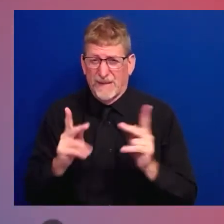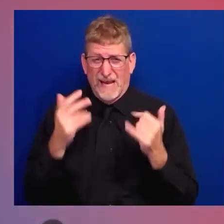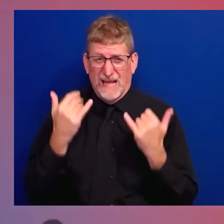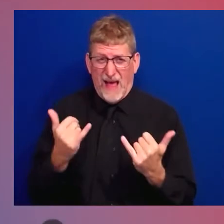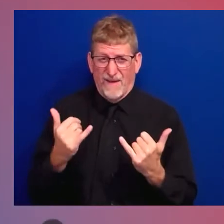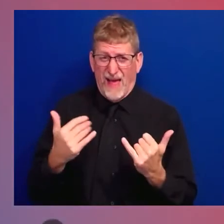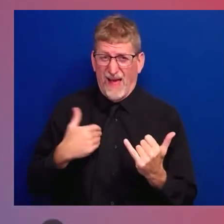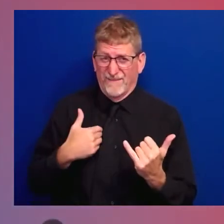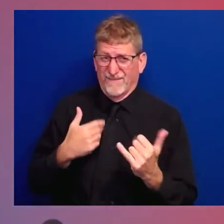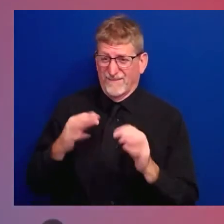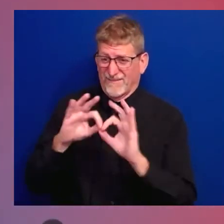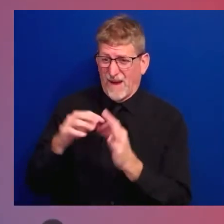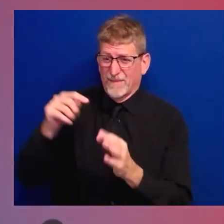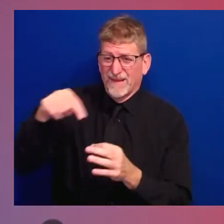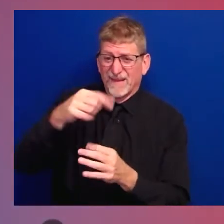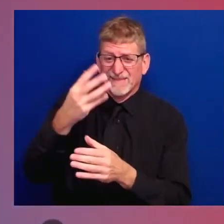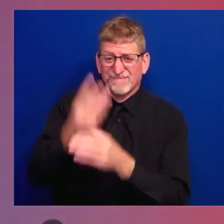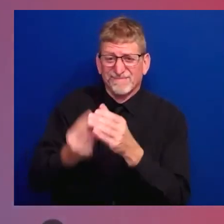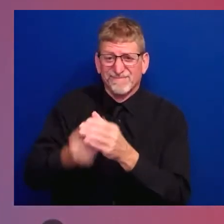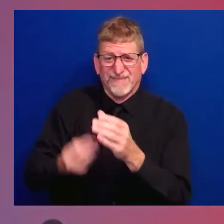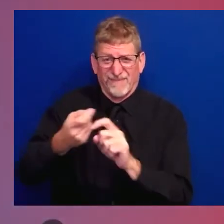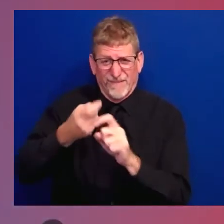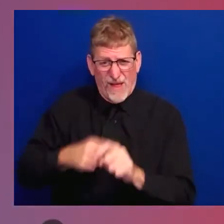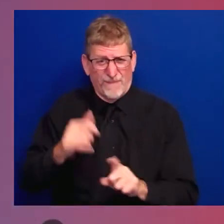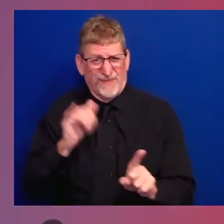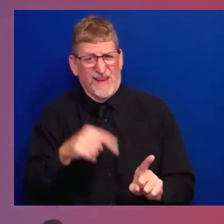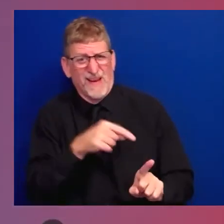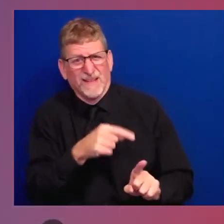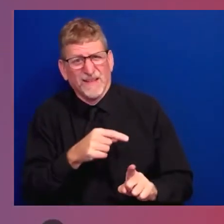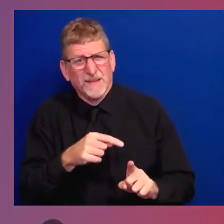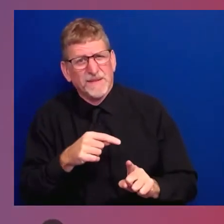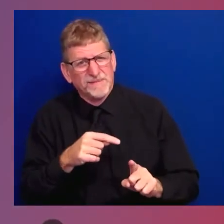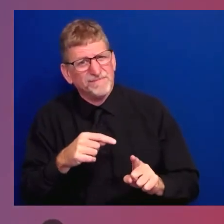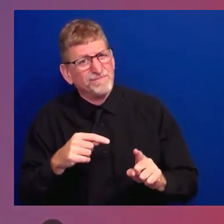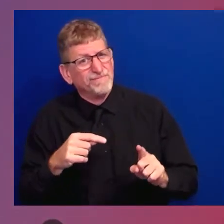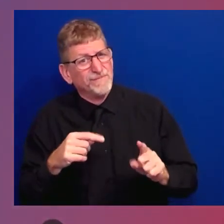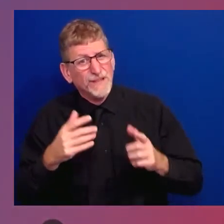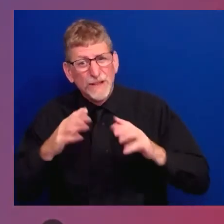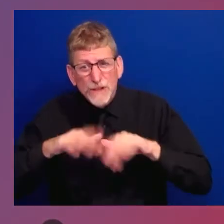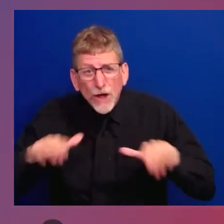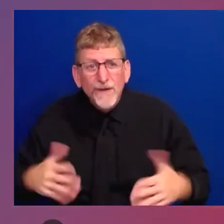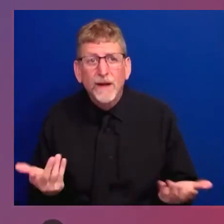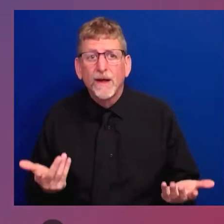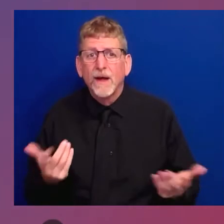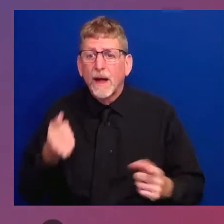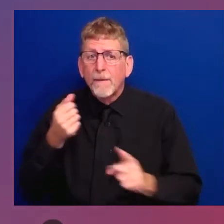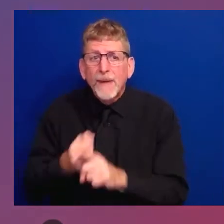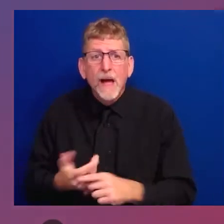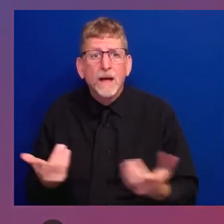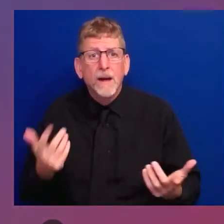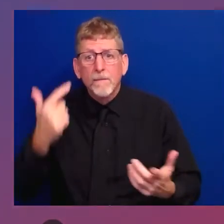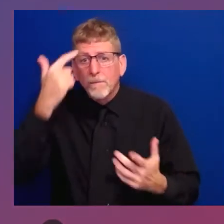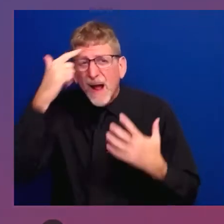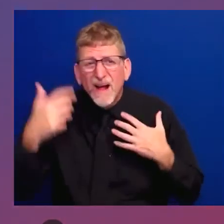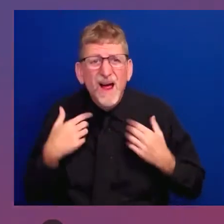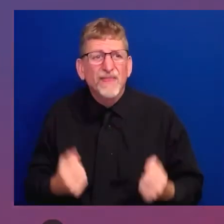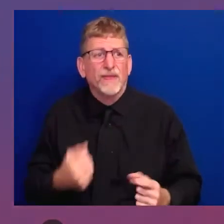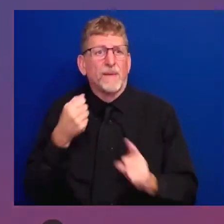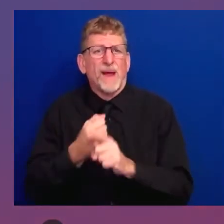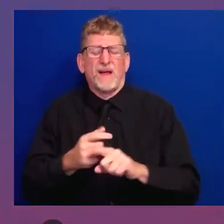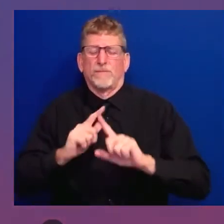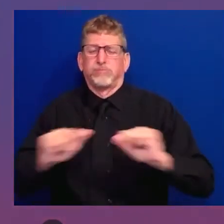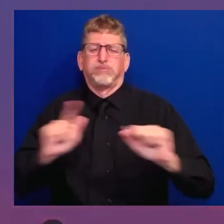and people worry about that, and the kids particularly. Third is ending cancer as we know it, which I'm confident we can do.